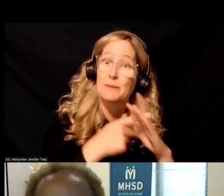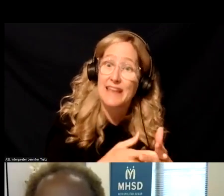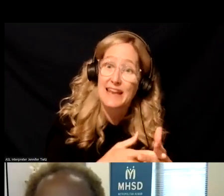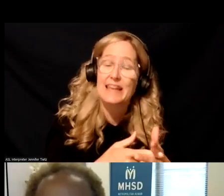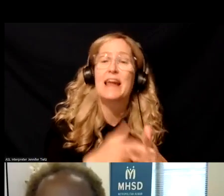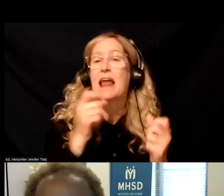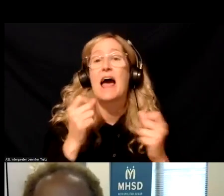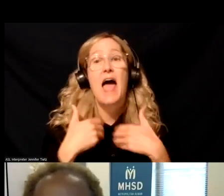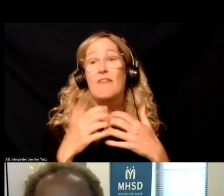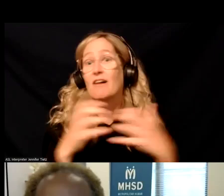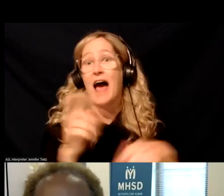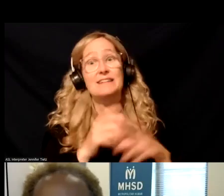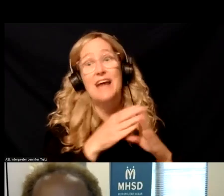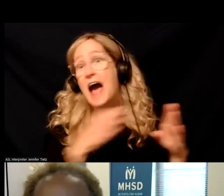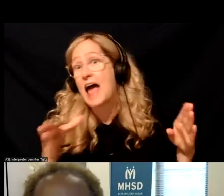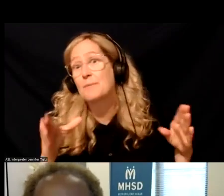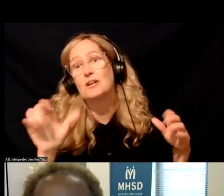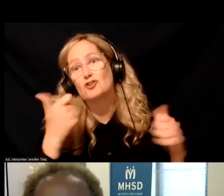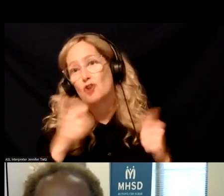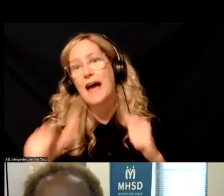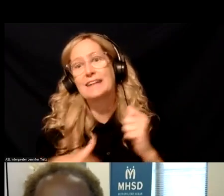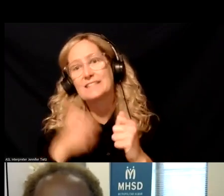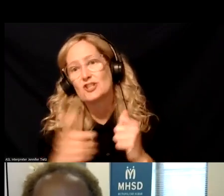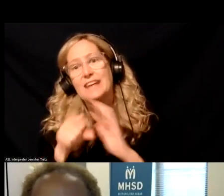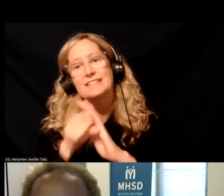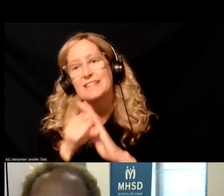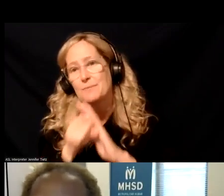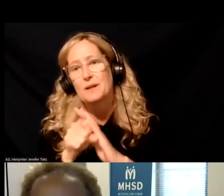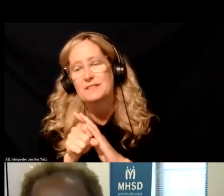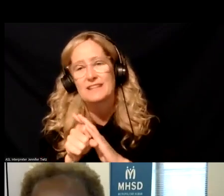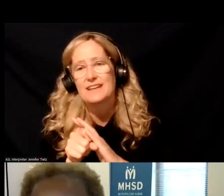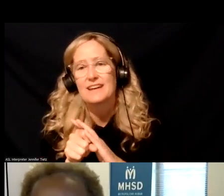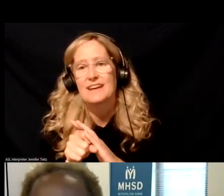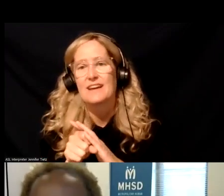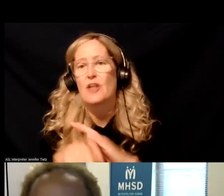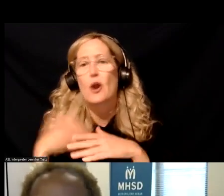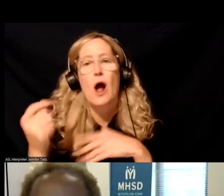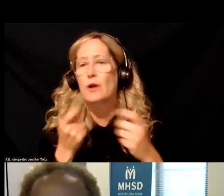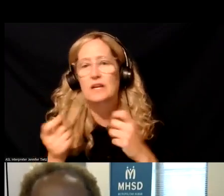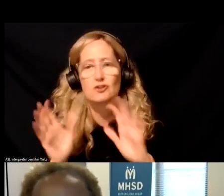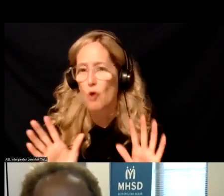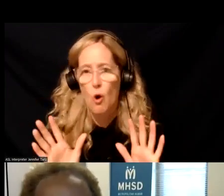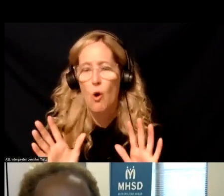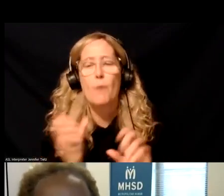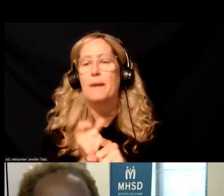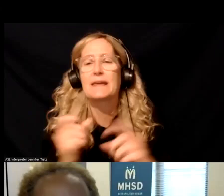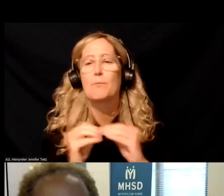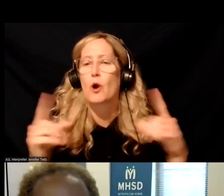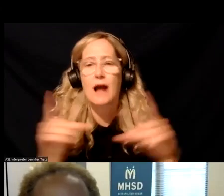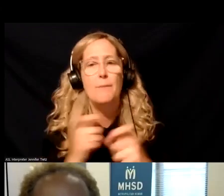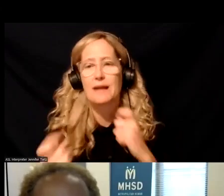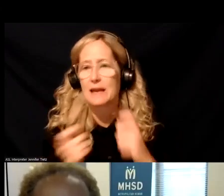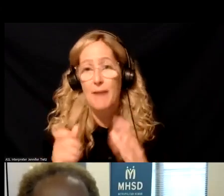spend so much time on the back end of chasing, uh, symptoms that are far more out of control or more complicated to manage.